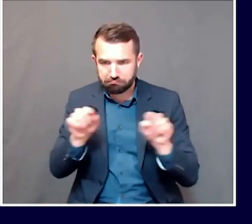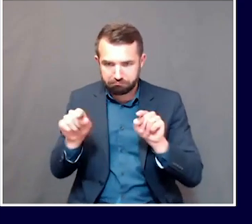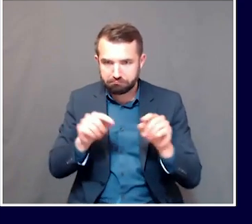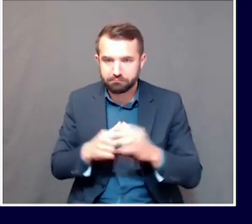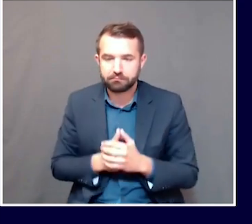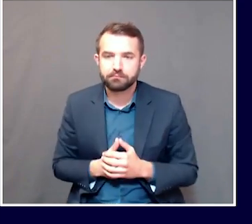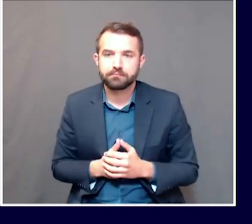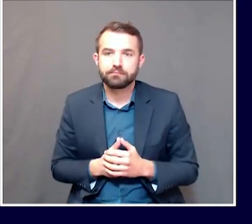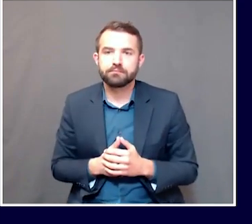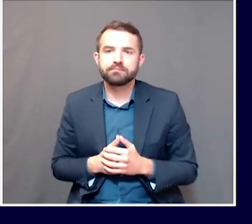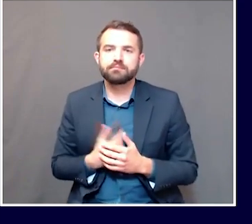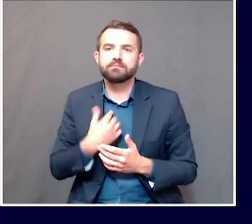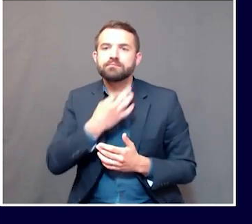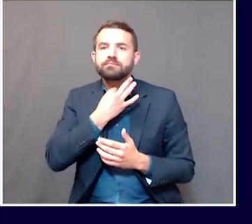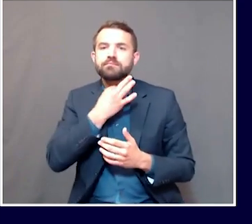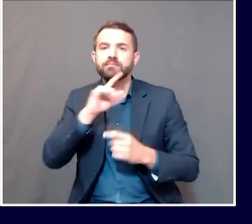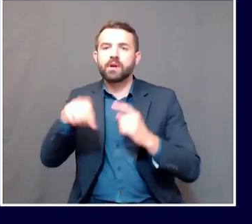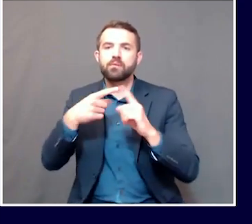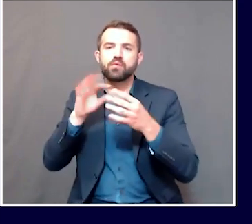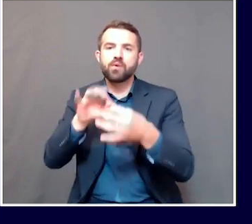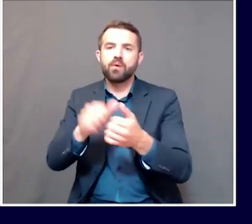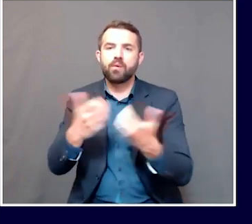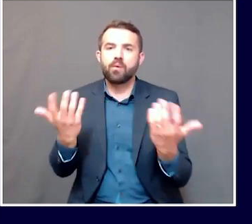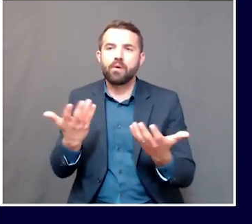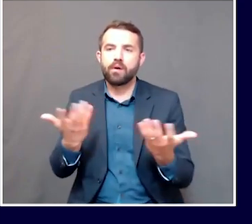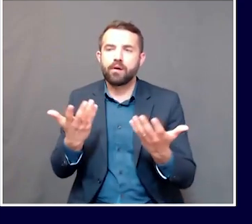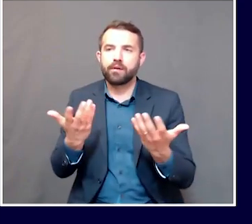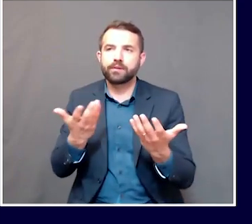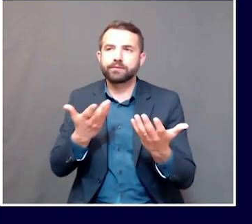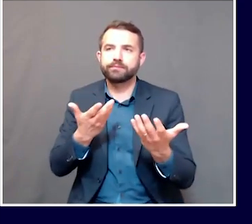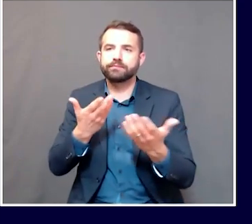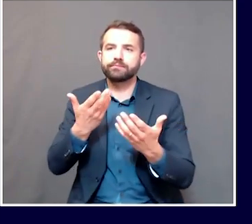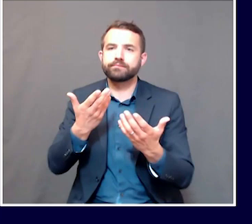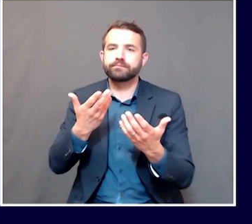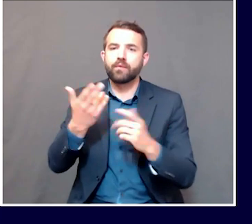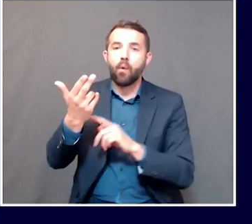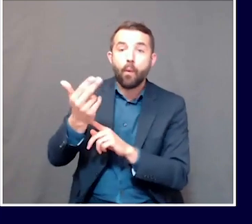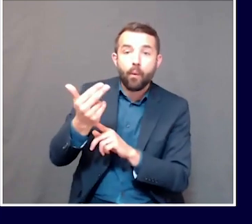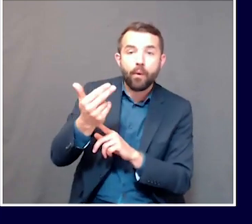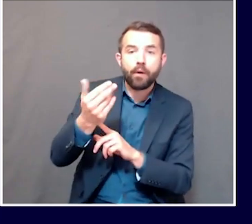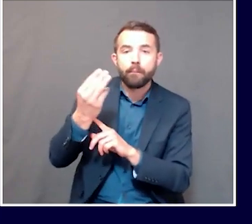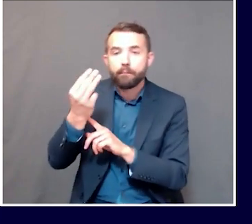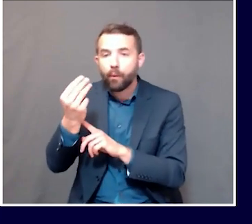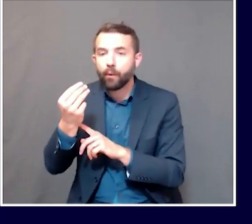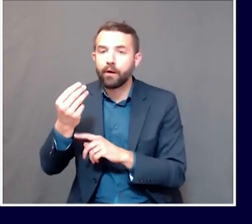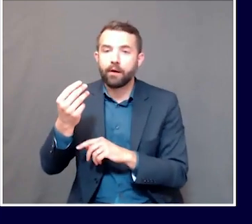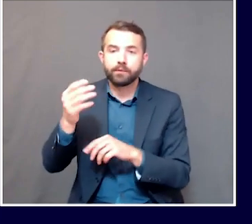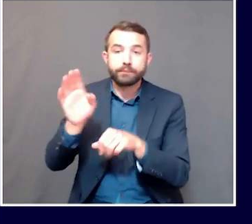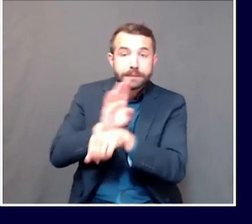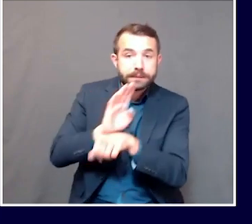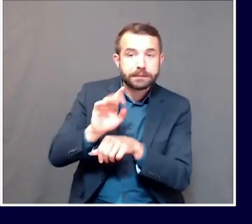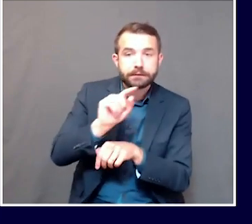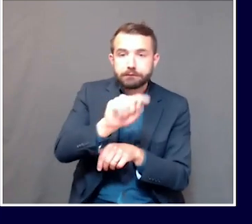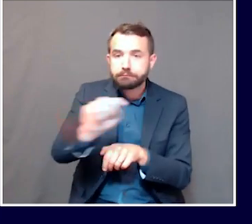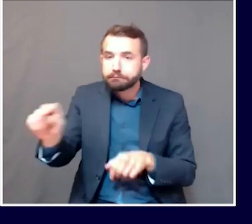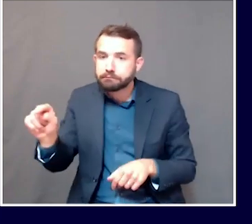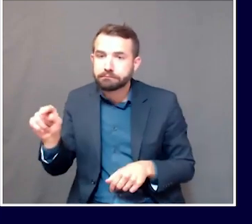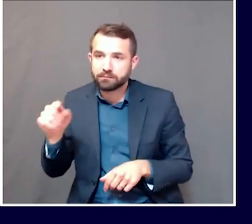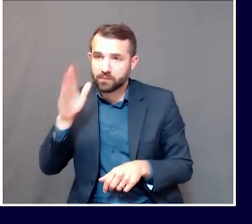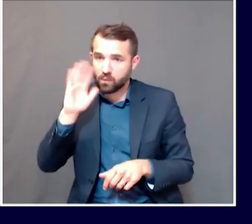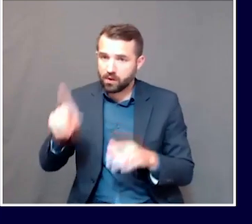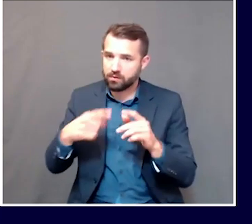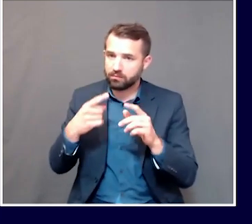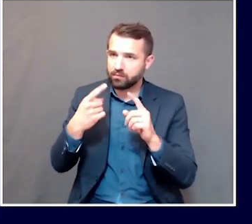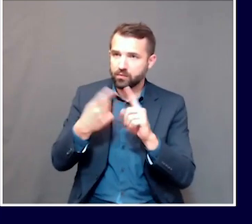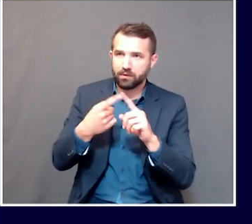industry this morning for $800 million in CARES Act funding. For how, I'm sorry, how